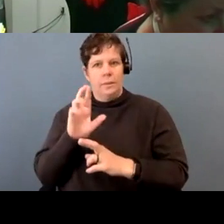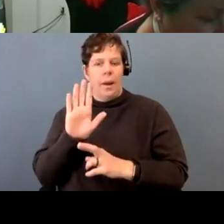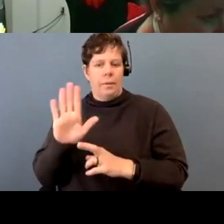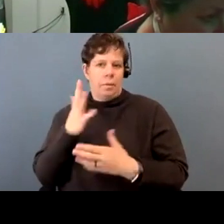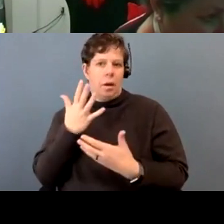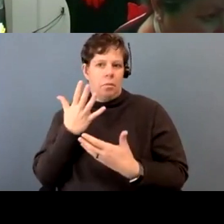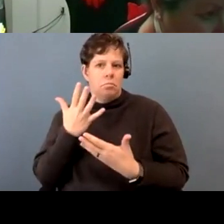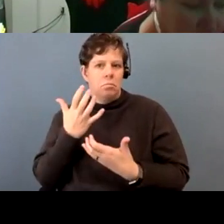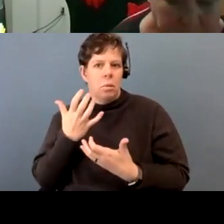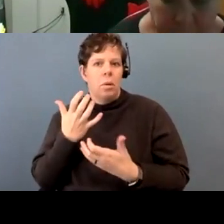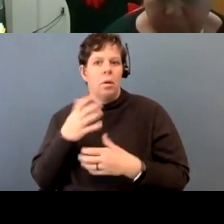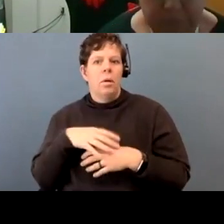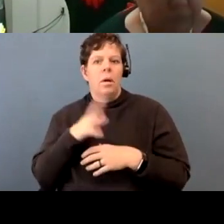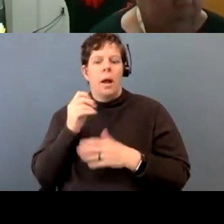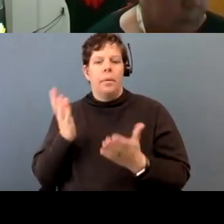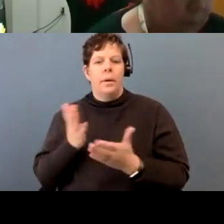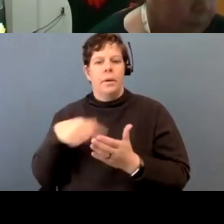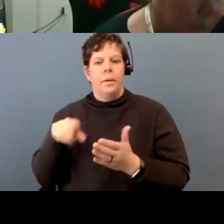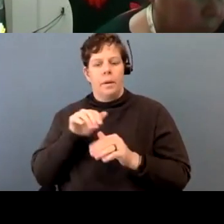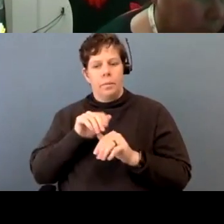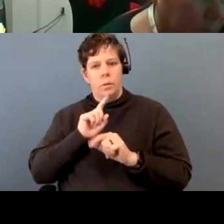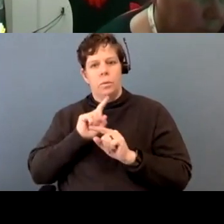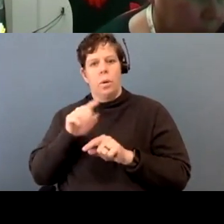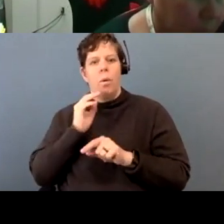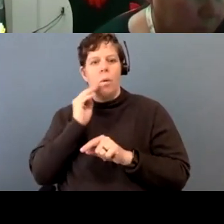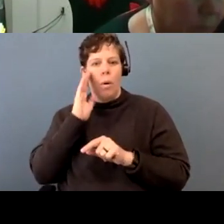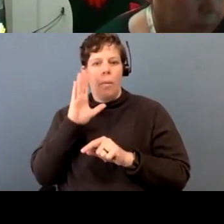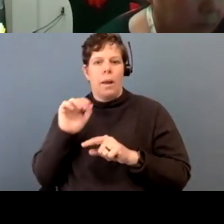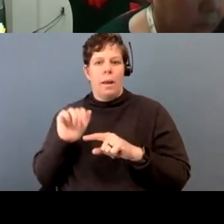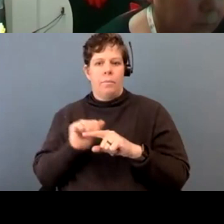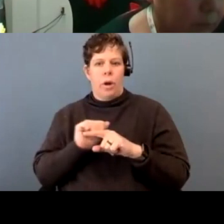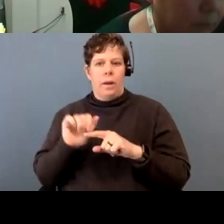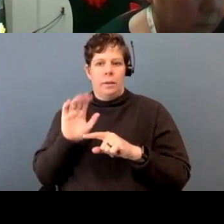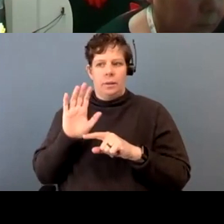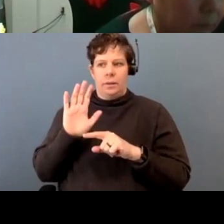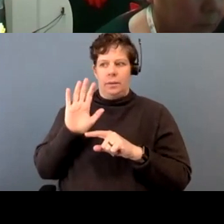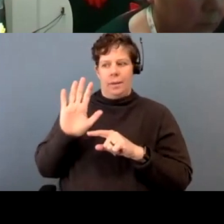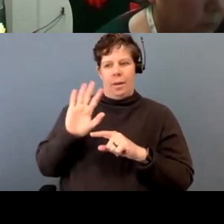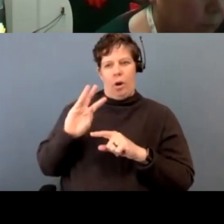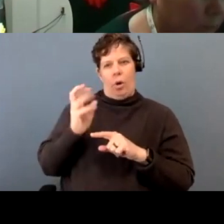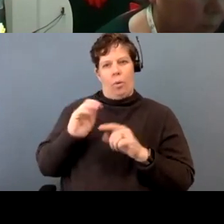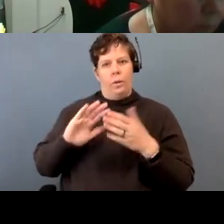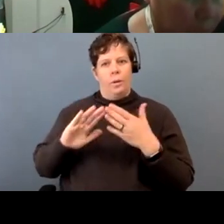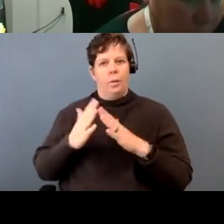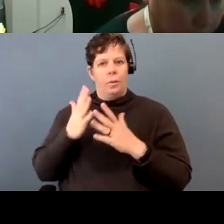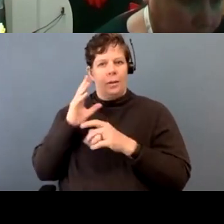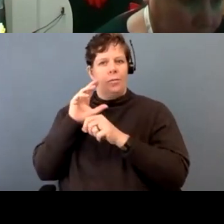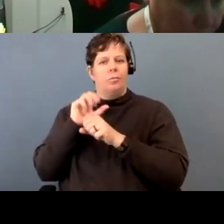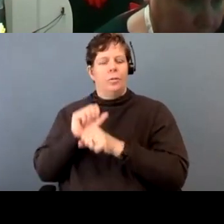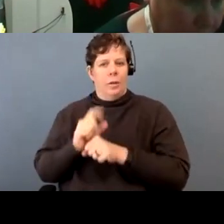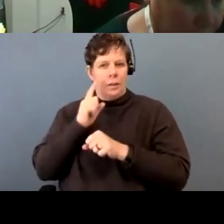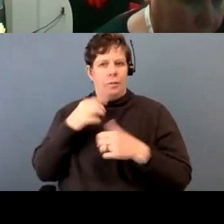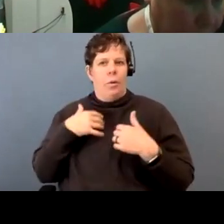And we actually encourage them to go home and do the, the practices themselves in their own communities. But we also,